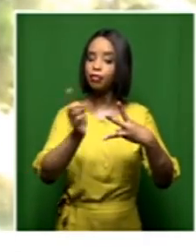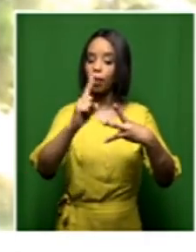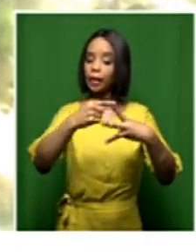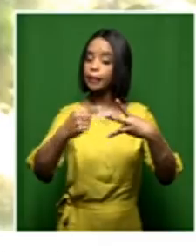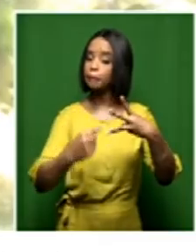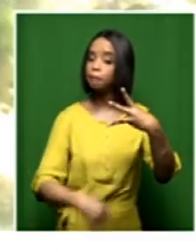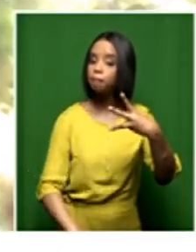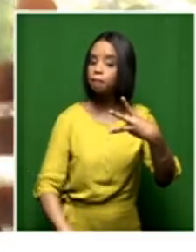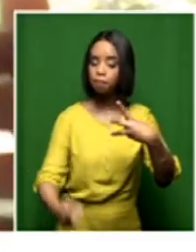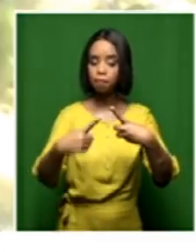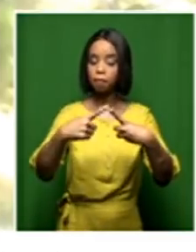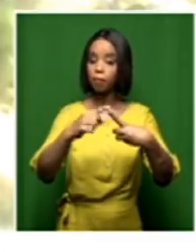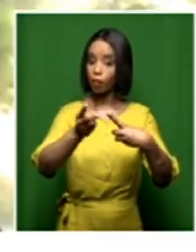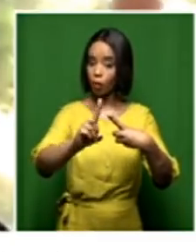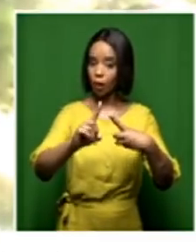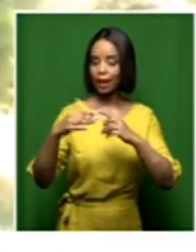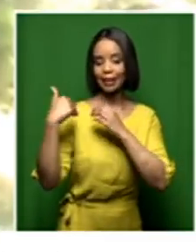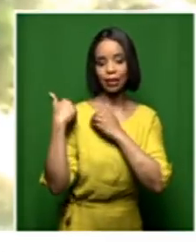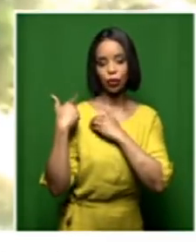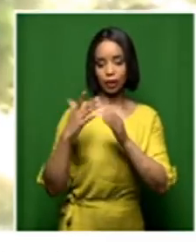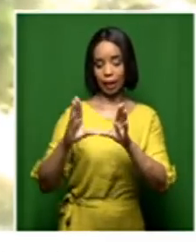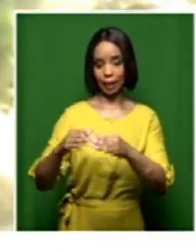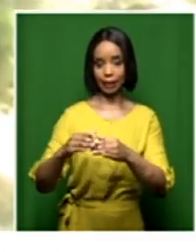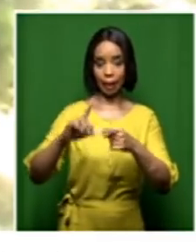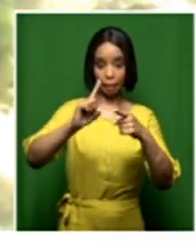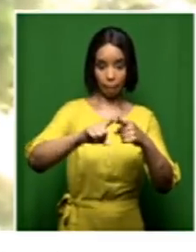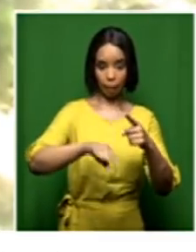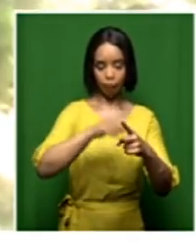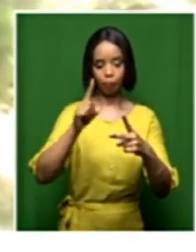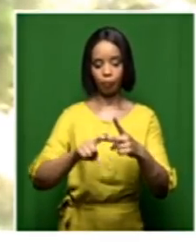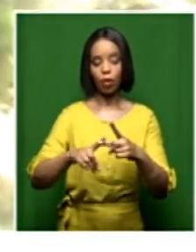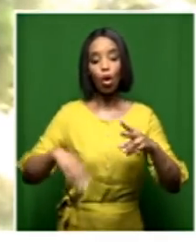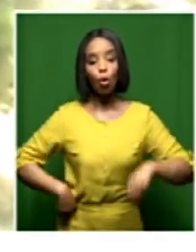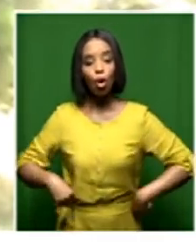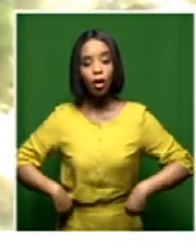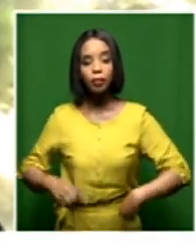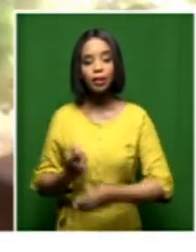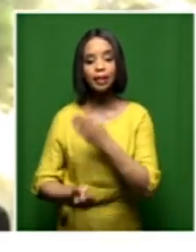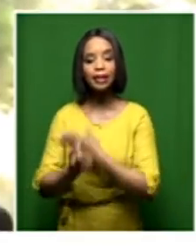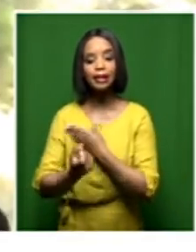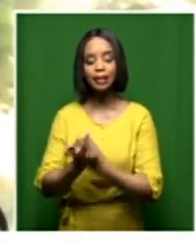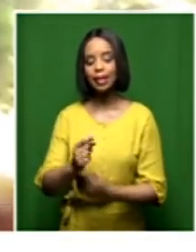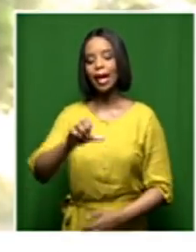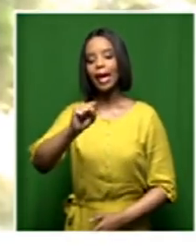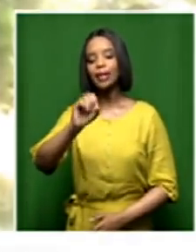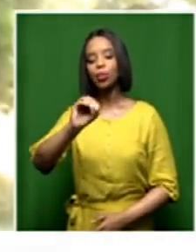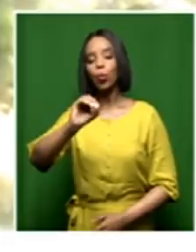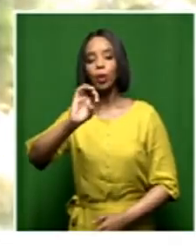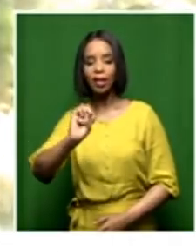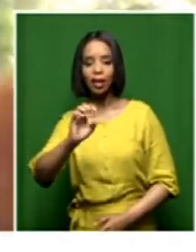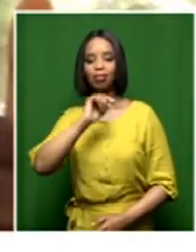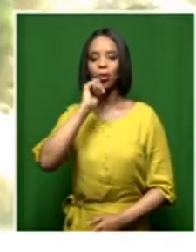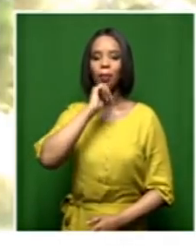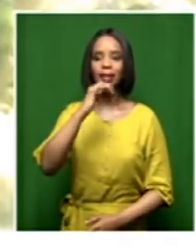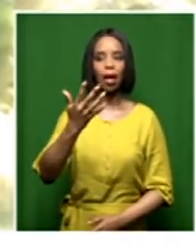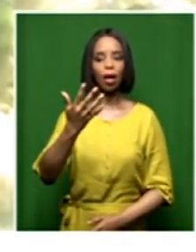cluster, one. Again, secondly, corruption in the SOEs, whether it's Transnet or ESCO.